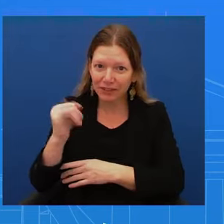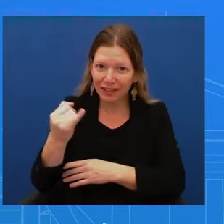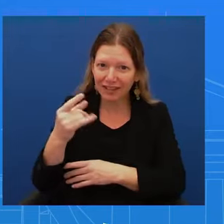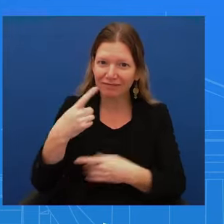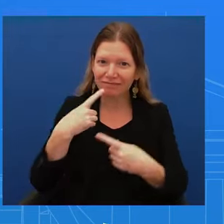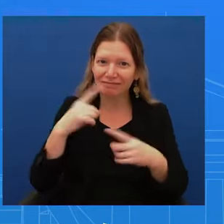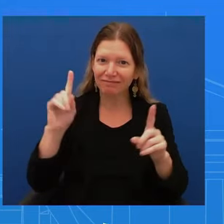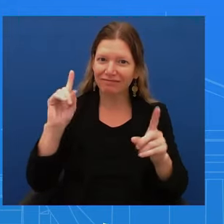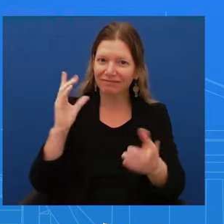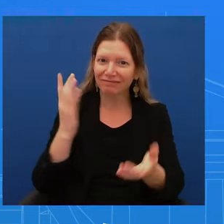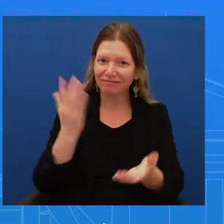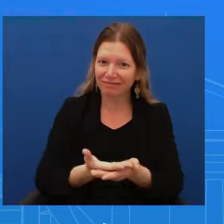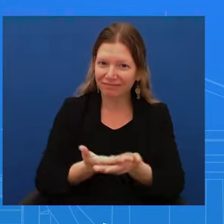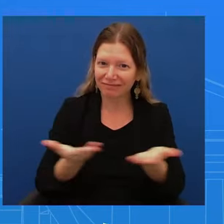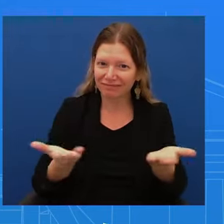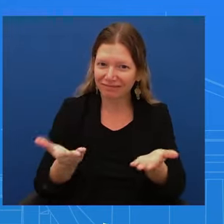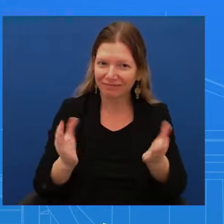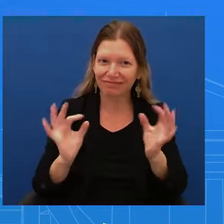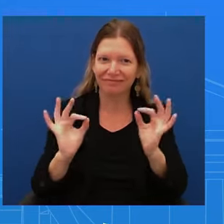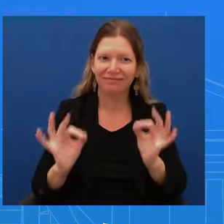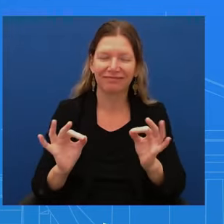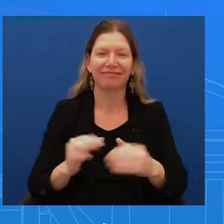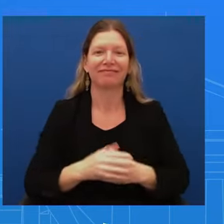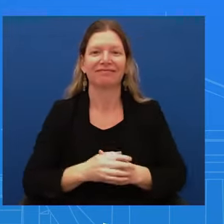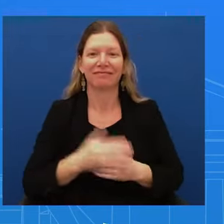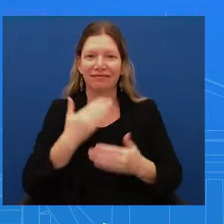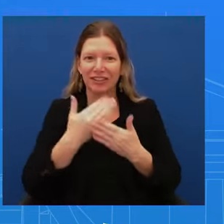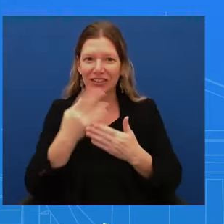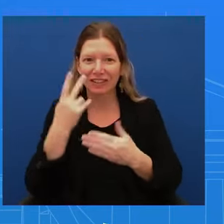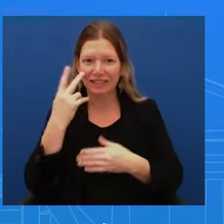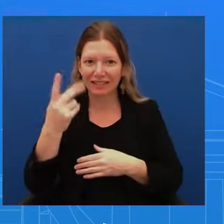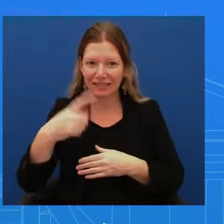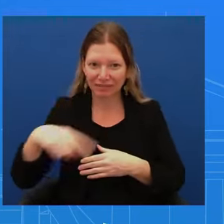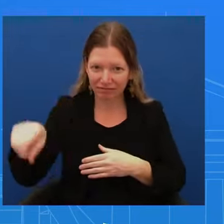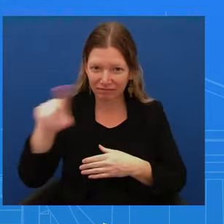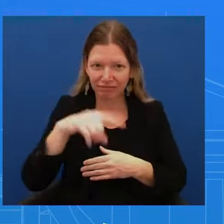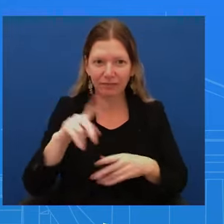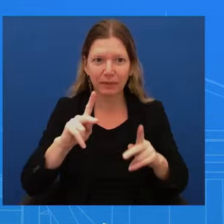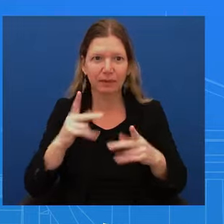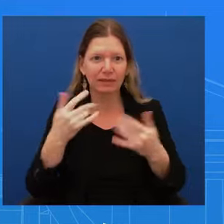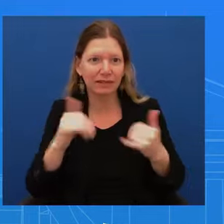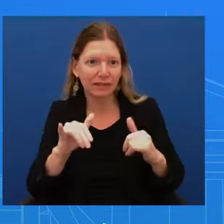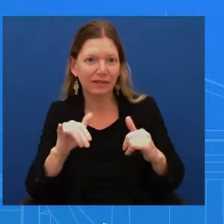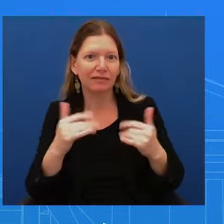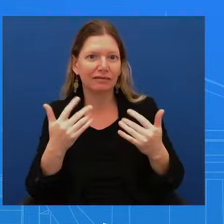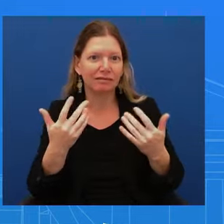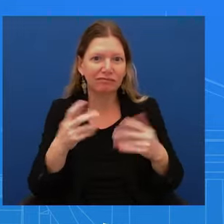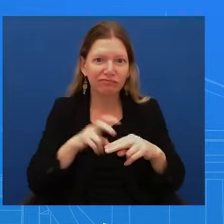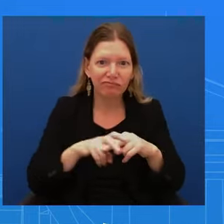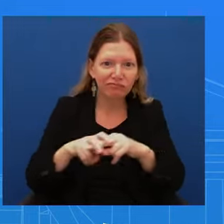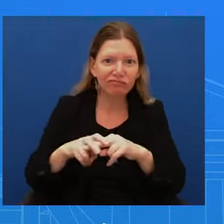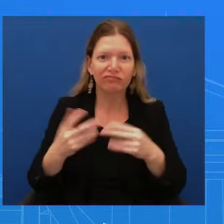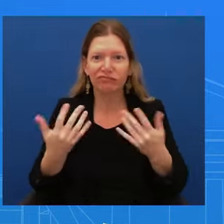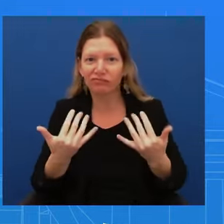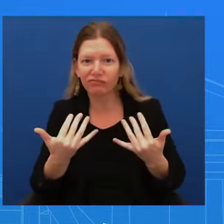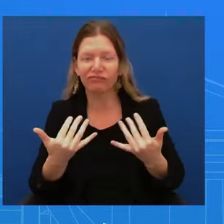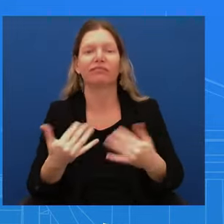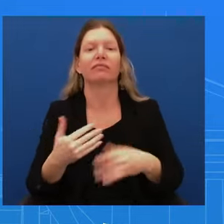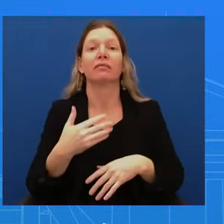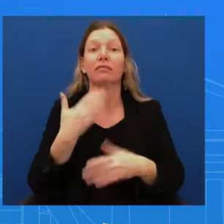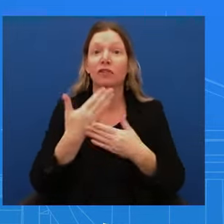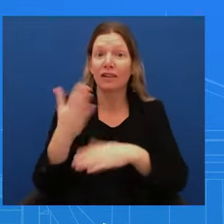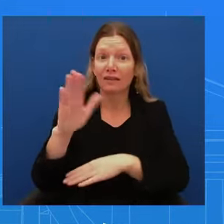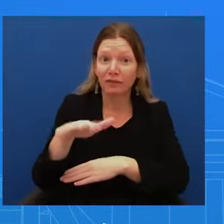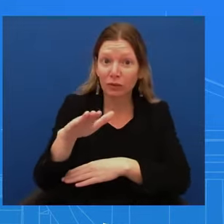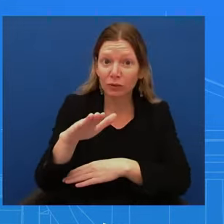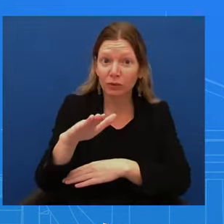All right. Good to see folks still here. Good afternoon, all across the country. Hi. Good afternoon. Thank you.